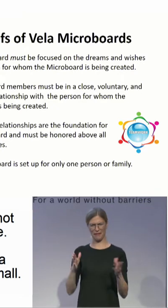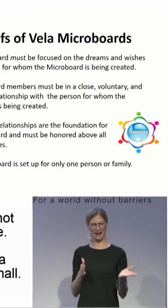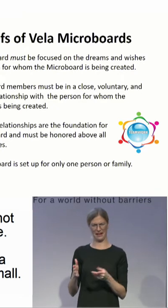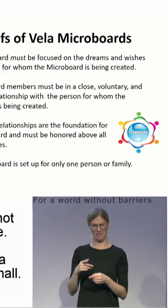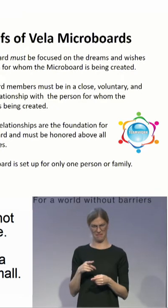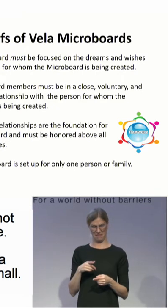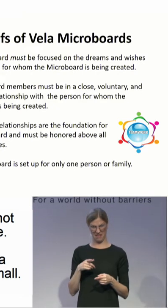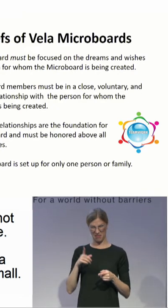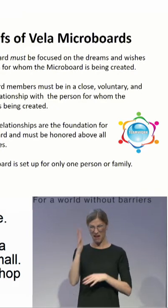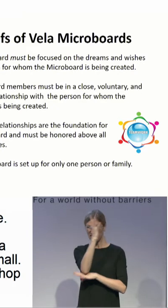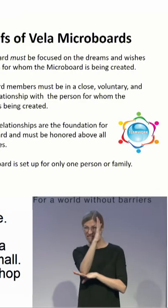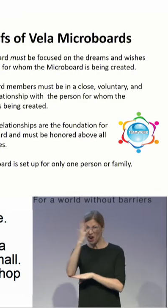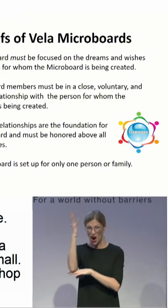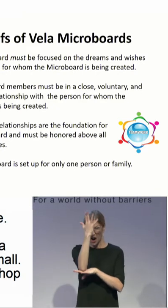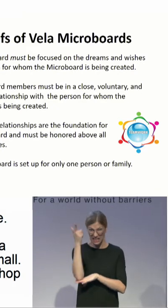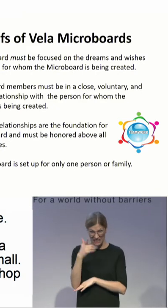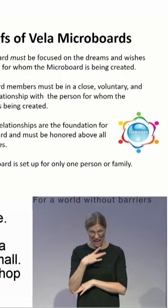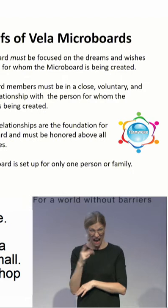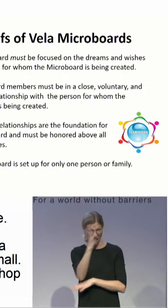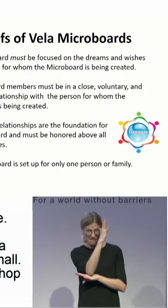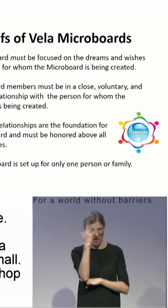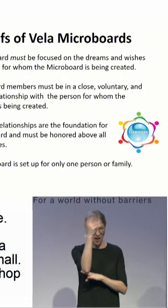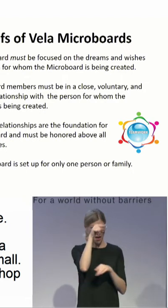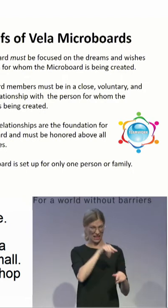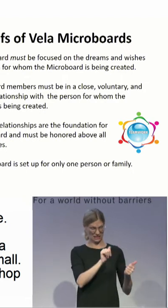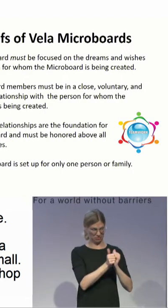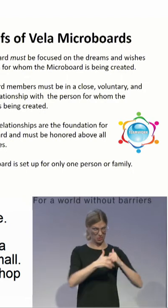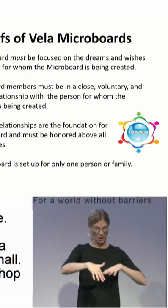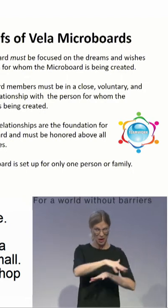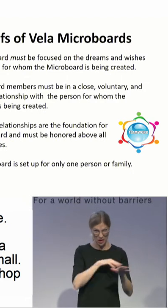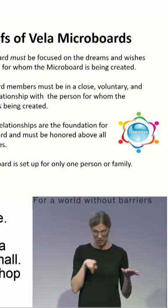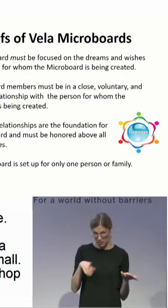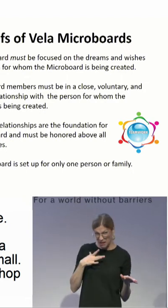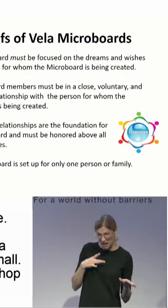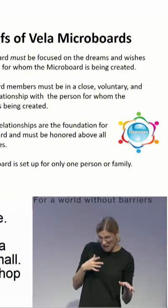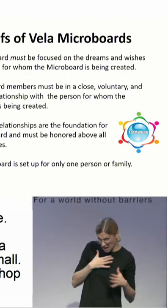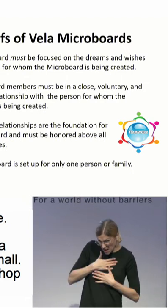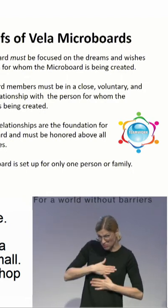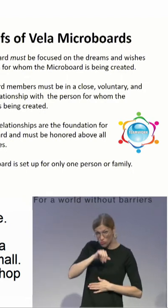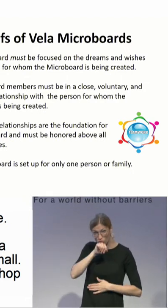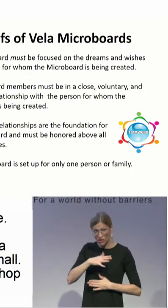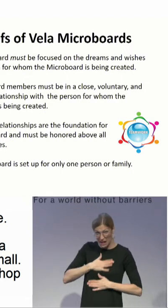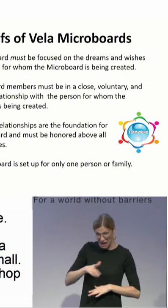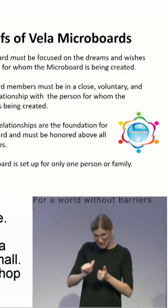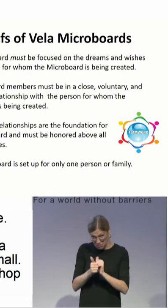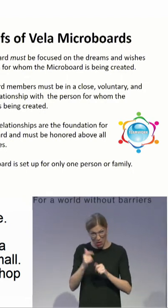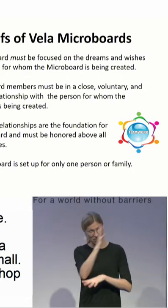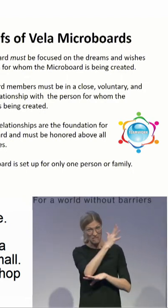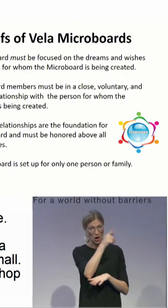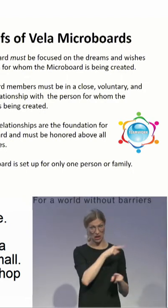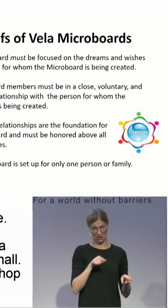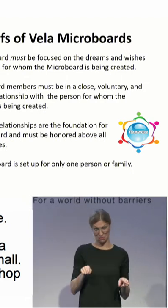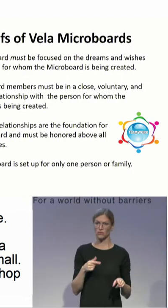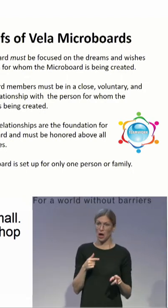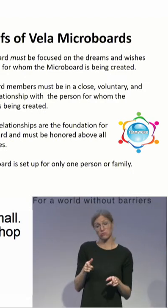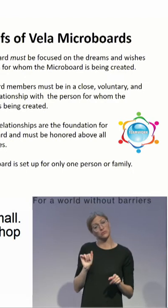because I know she did not like to play sports. And when I asked her that question, I said, well, I'm sure we'll find a place near a sports field, that's not a